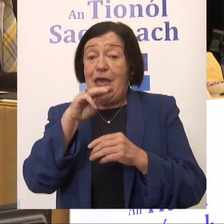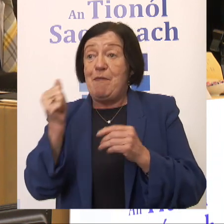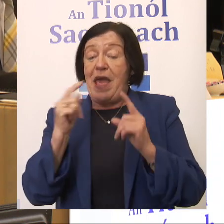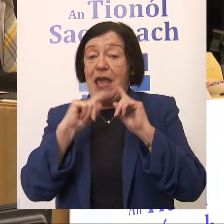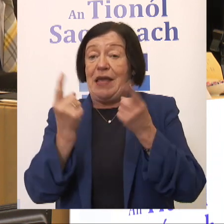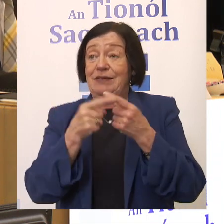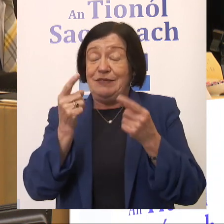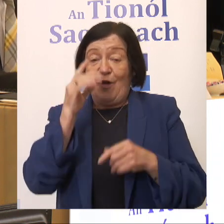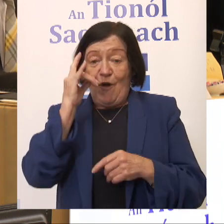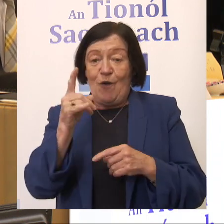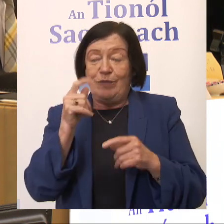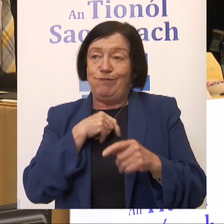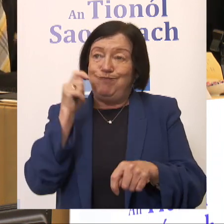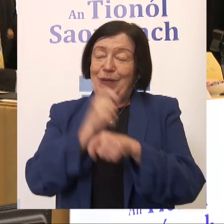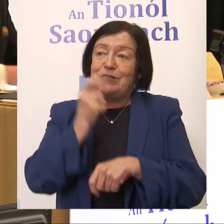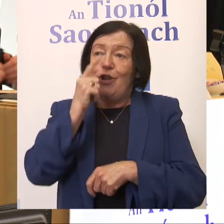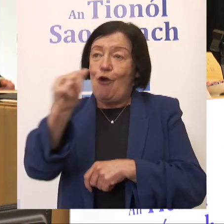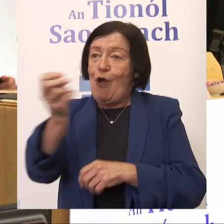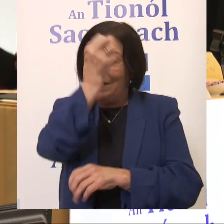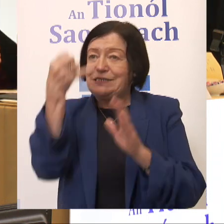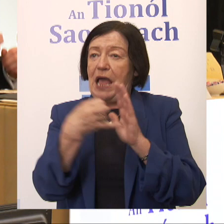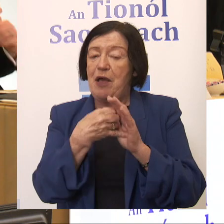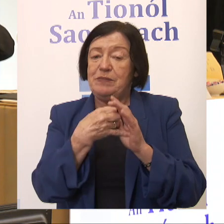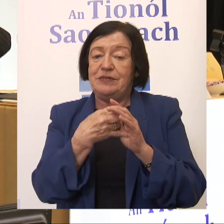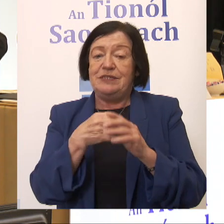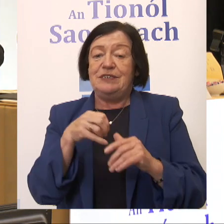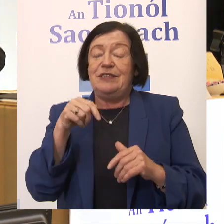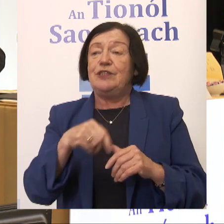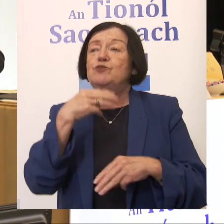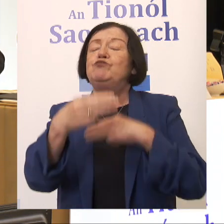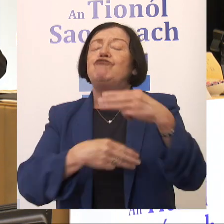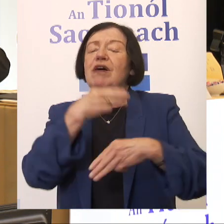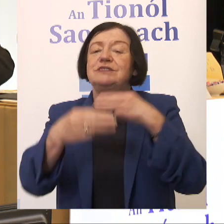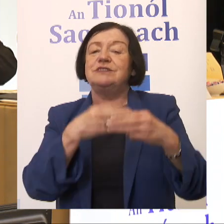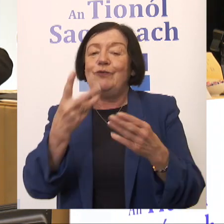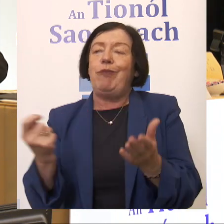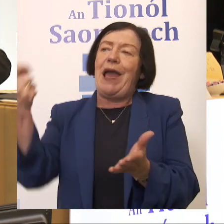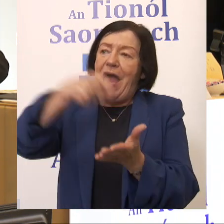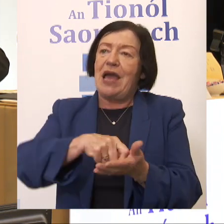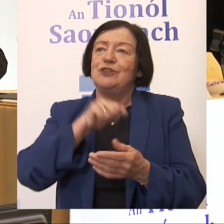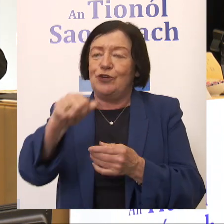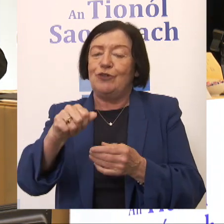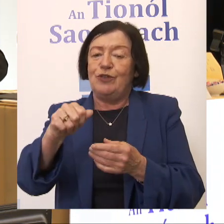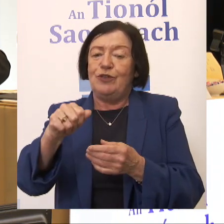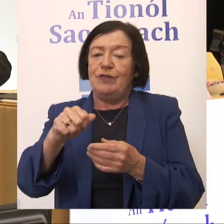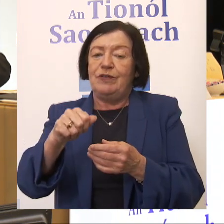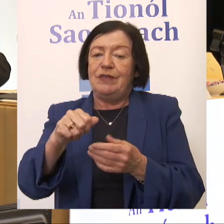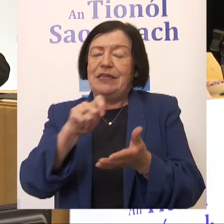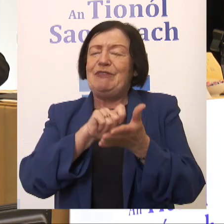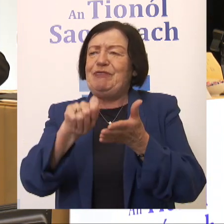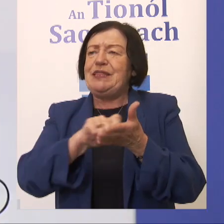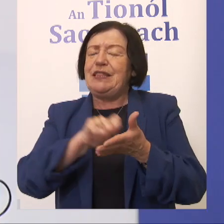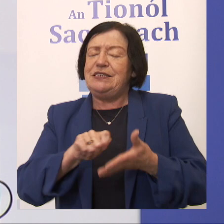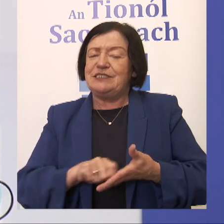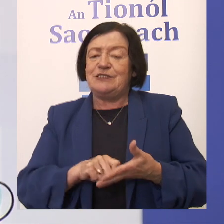the very best of luck in your exams. This process here will contribute to your thesis. And I